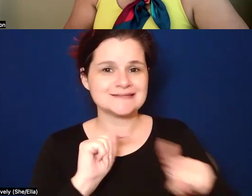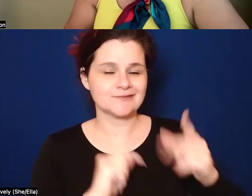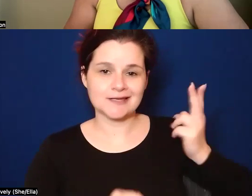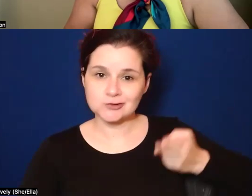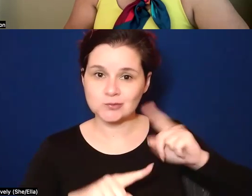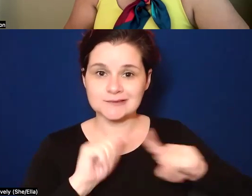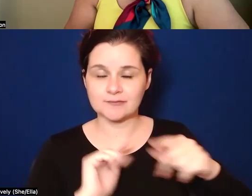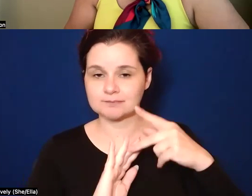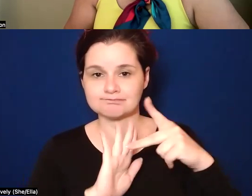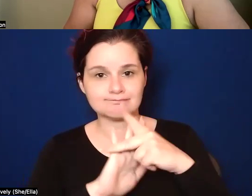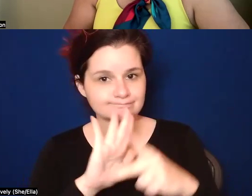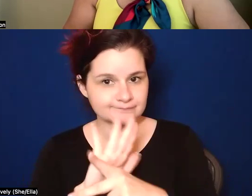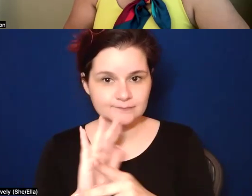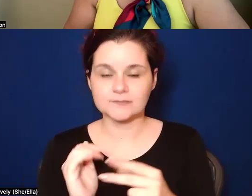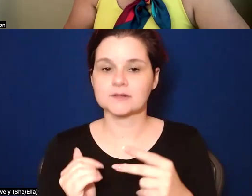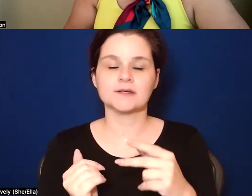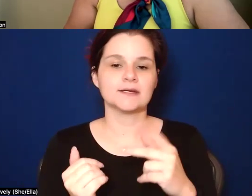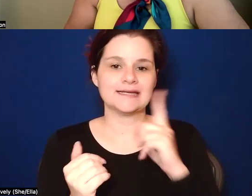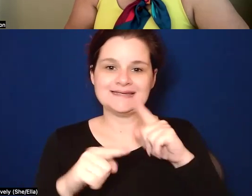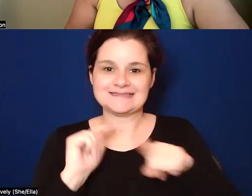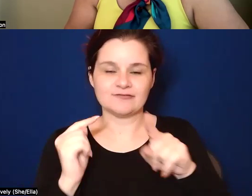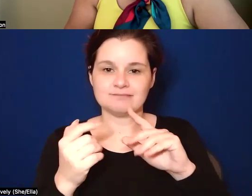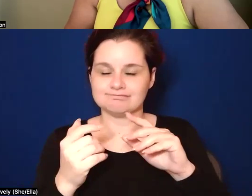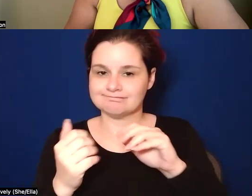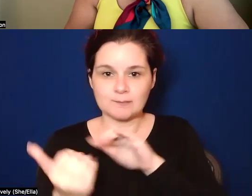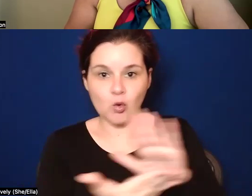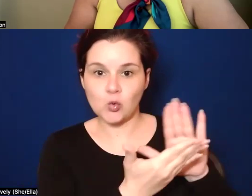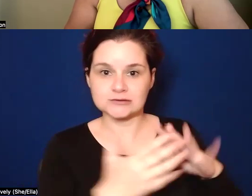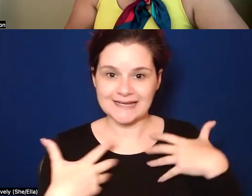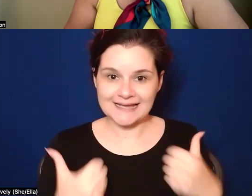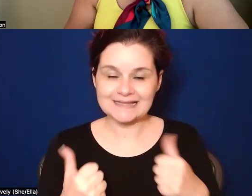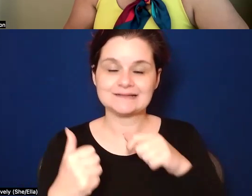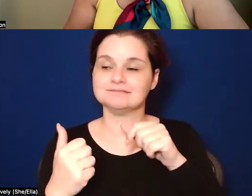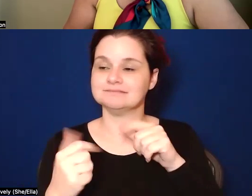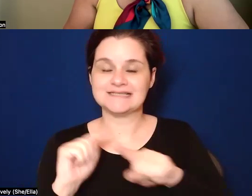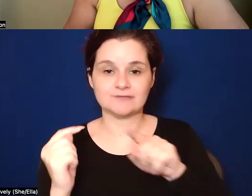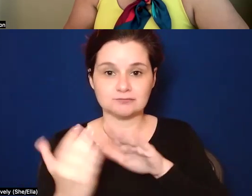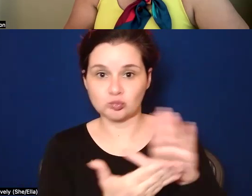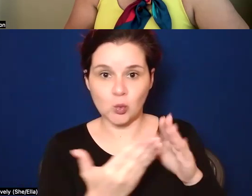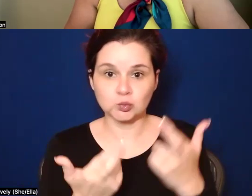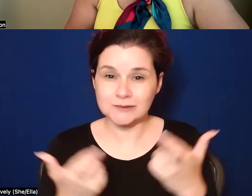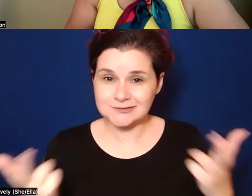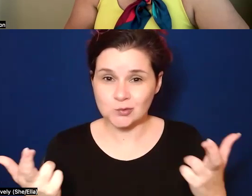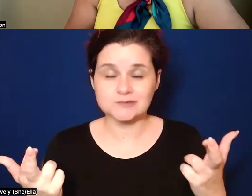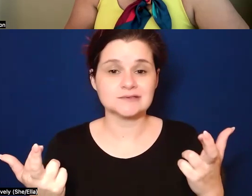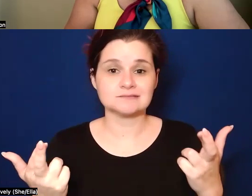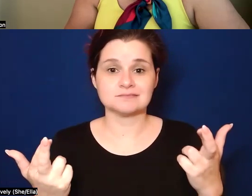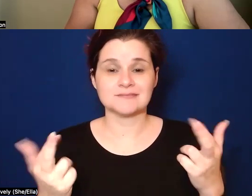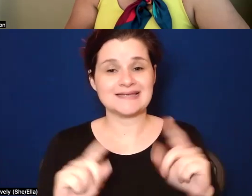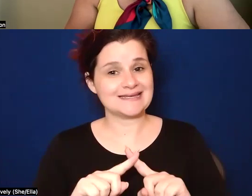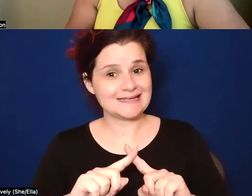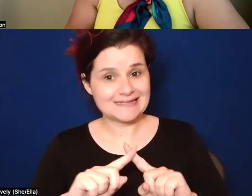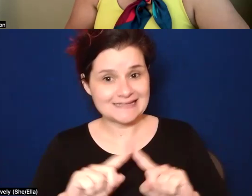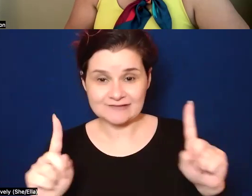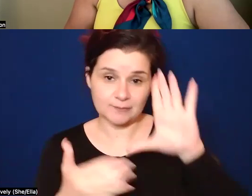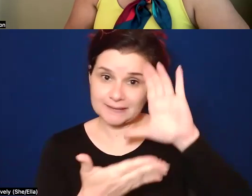policies, different, um, ways of healing, different ways of resources. And they've, even though different, um, beliefs in the